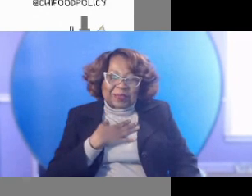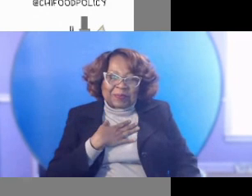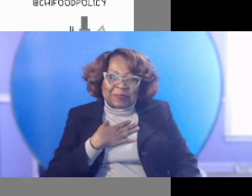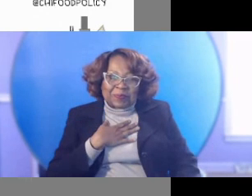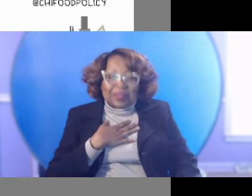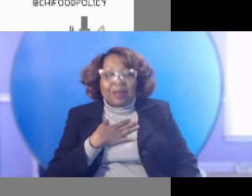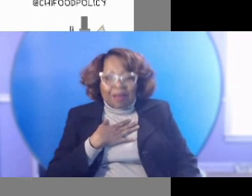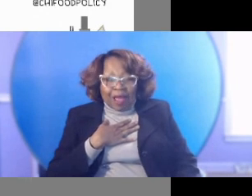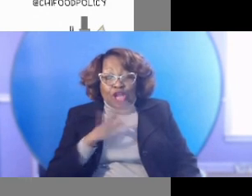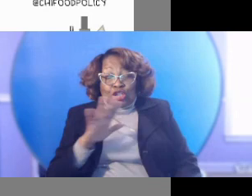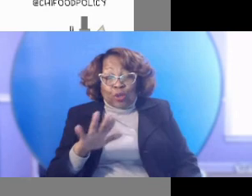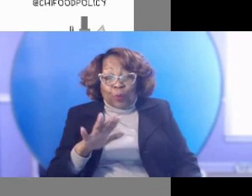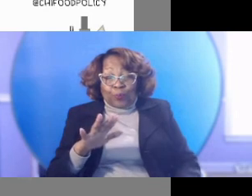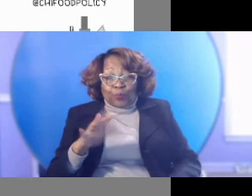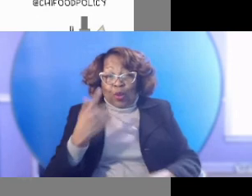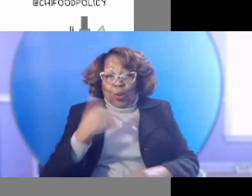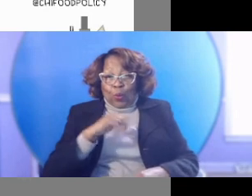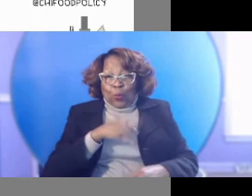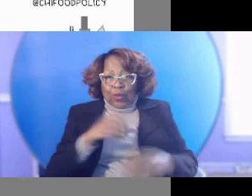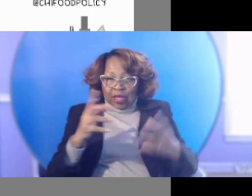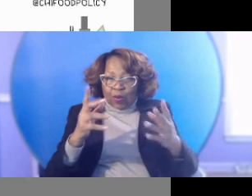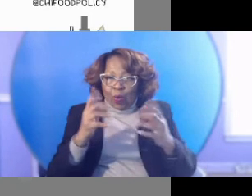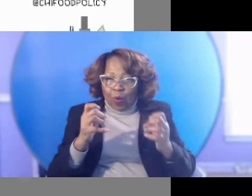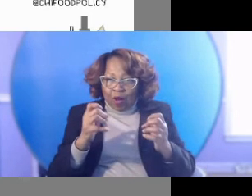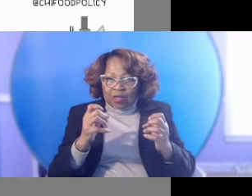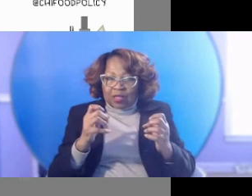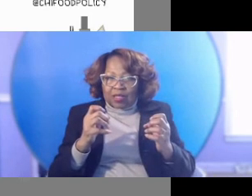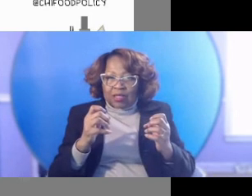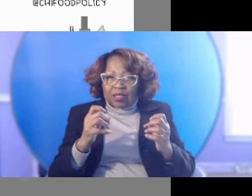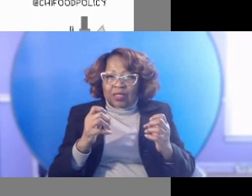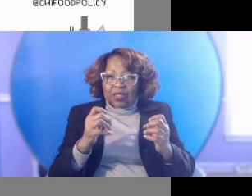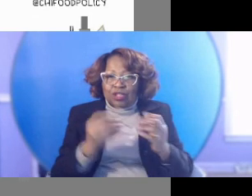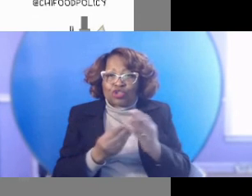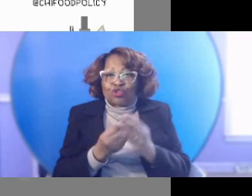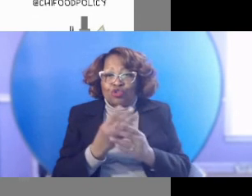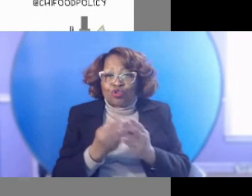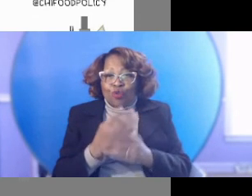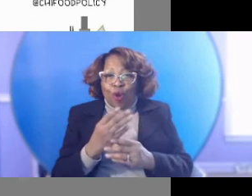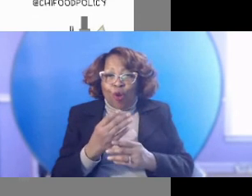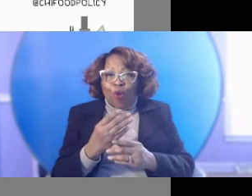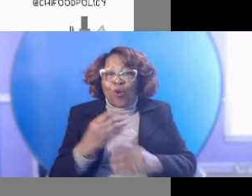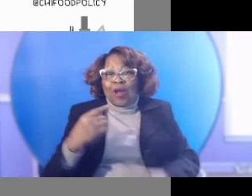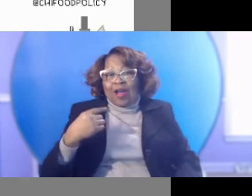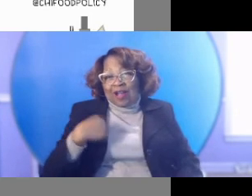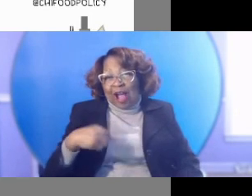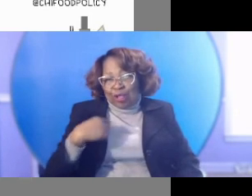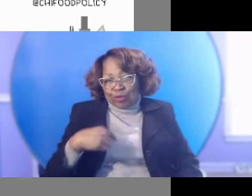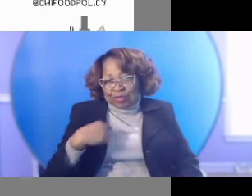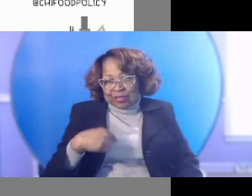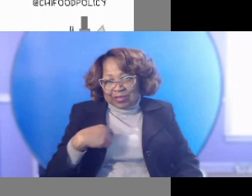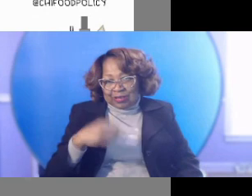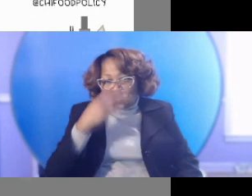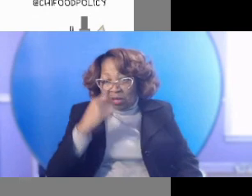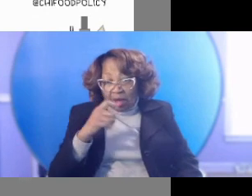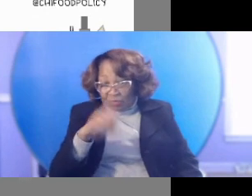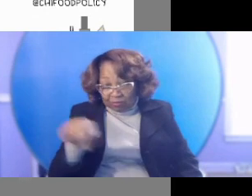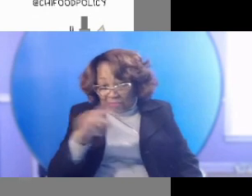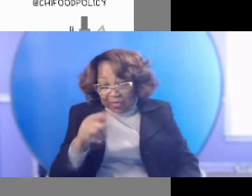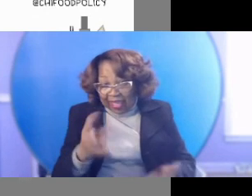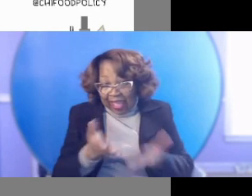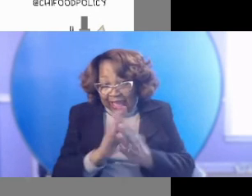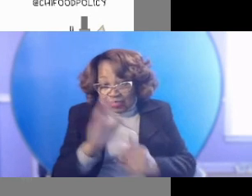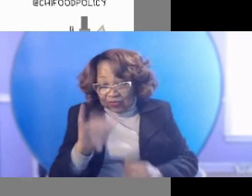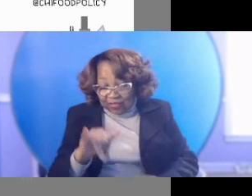uh, wanted to grow, uh, collards for the community because that's what they asked for. And,